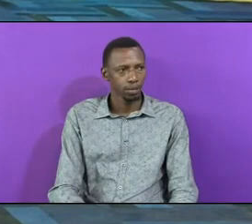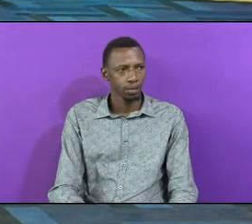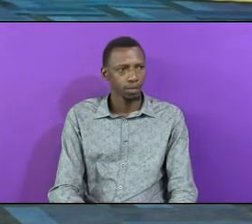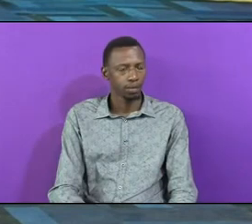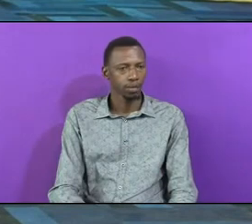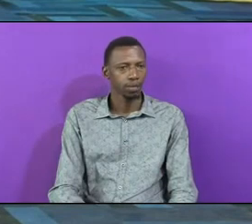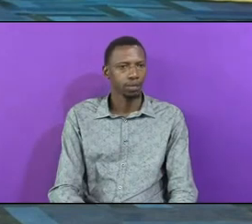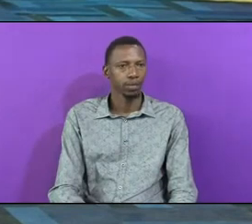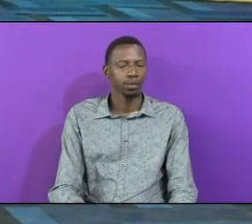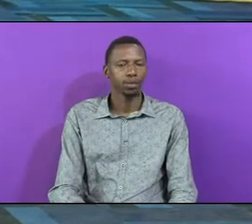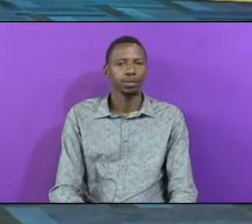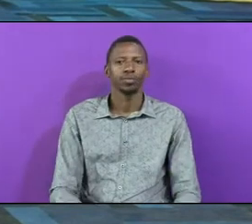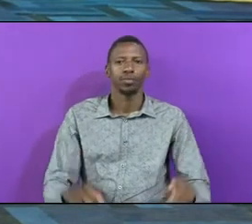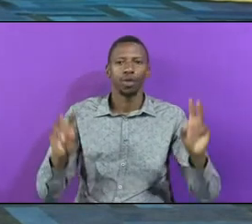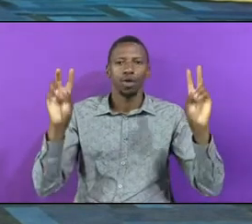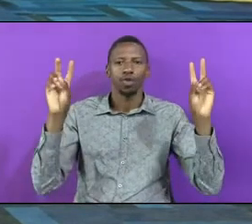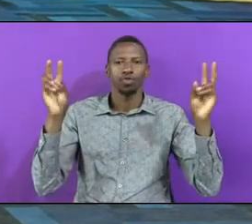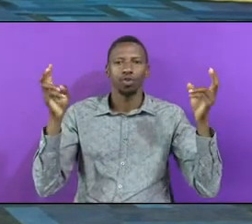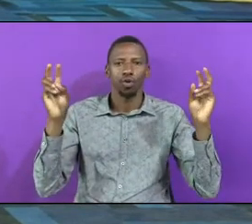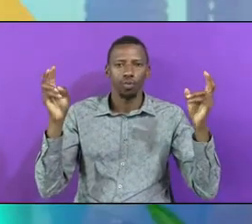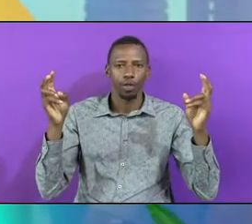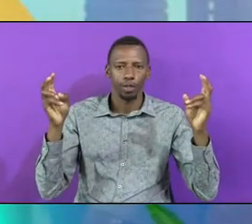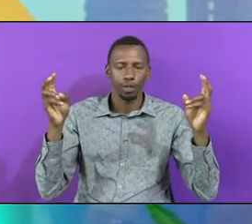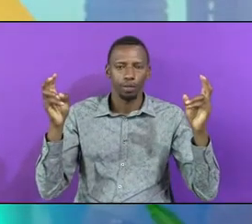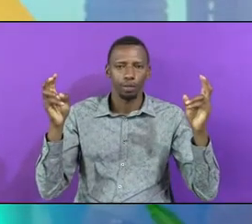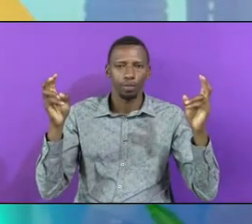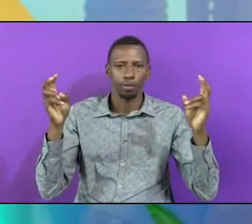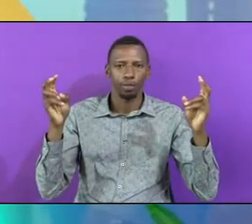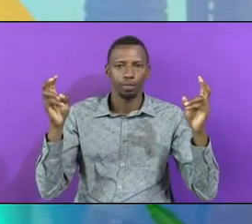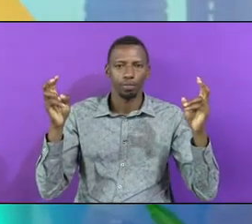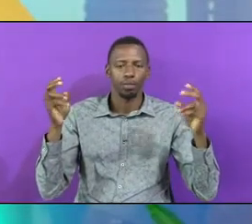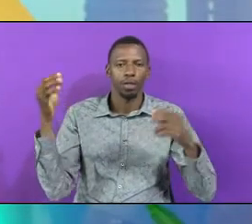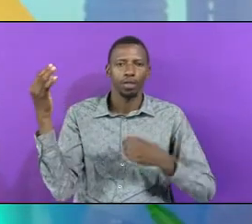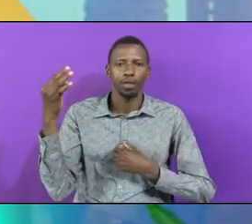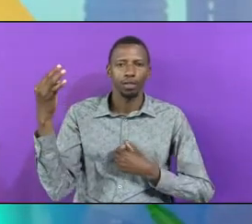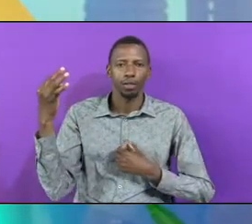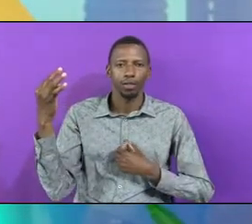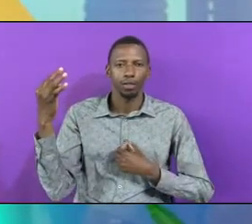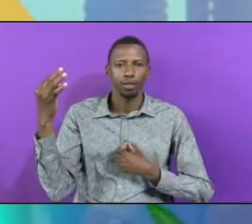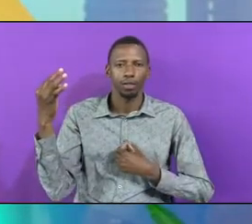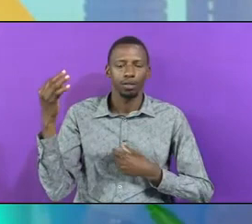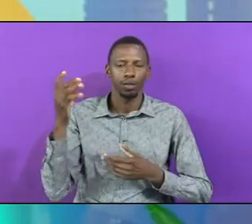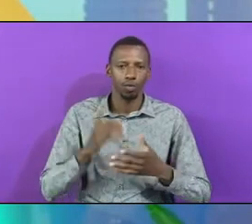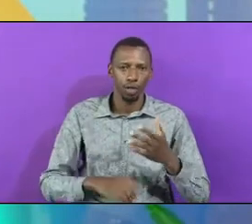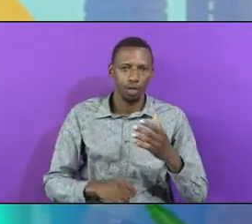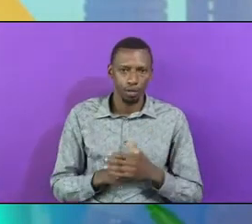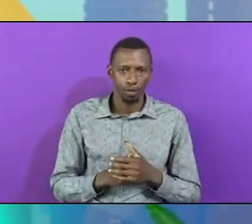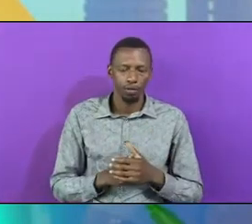The title of our sharing Is Our assignment